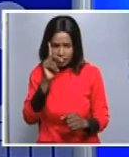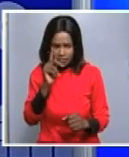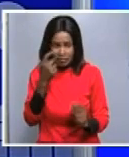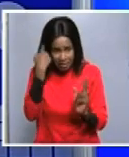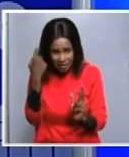of state you are watching